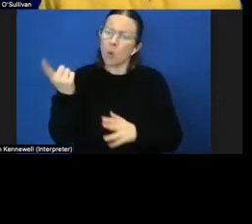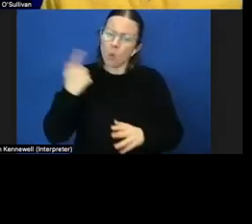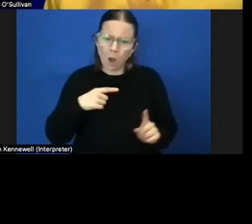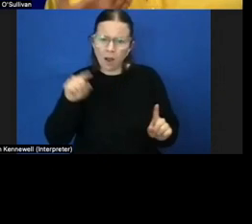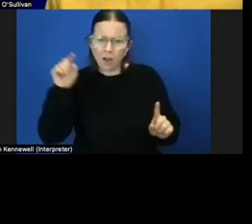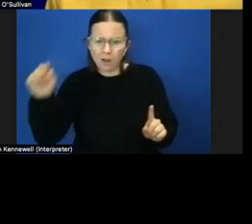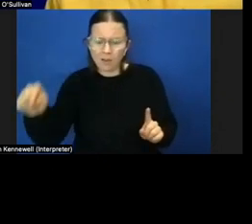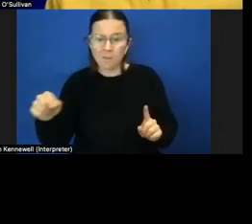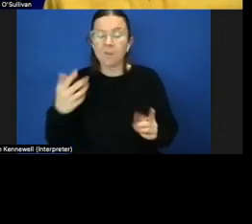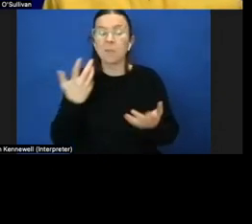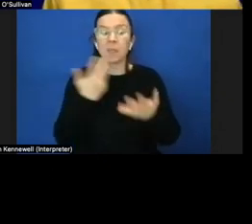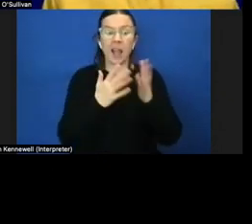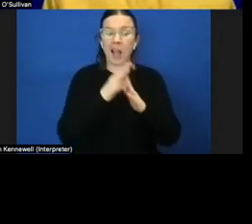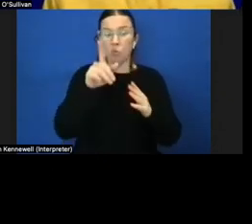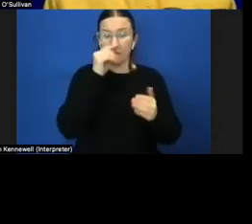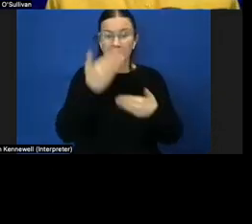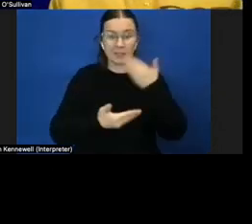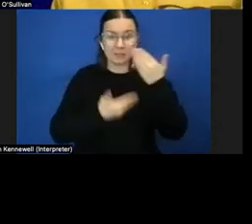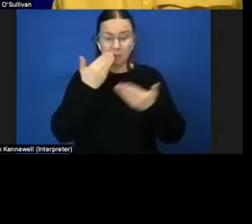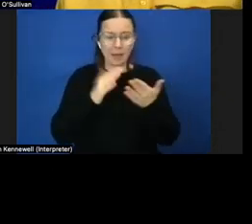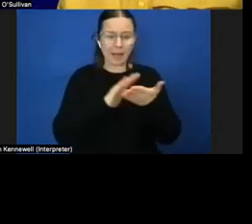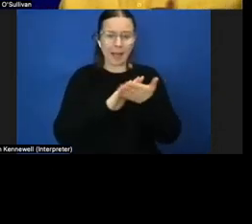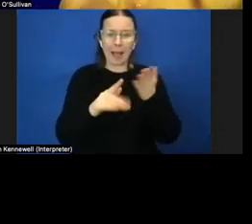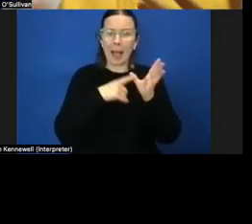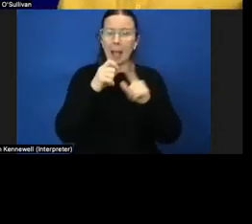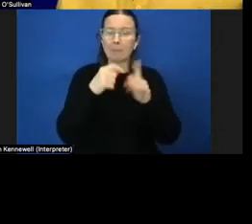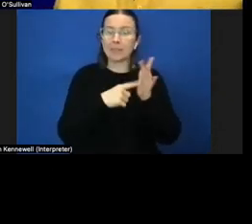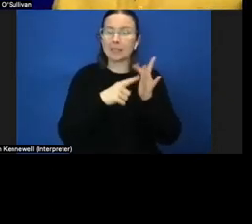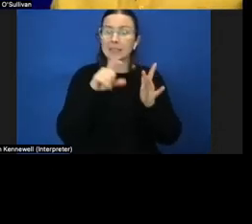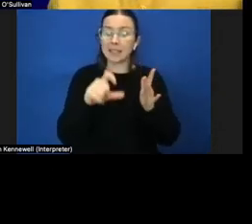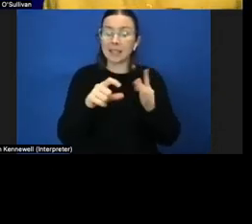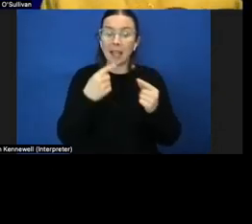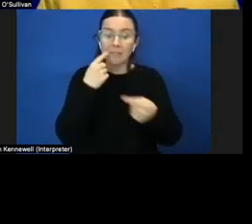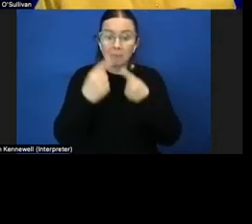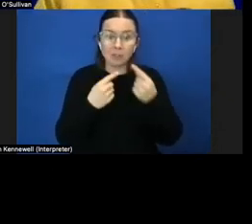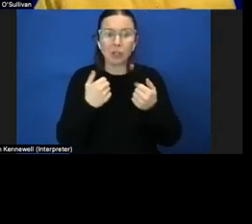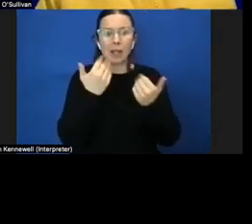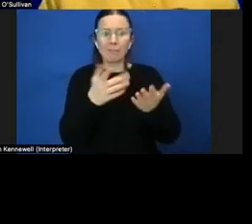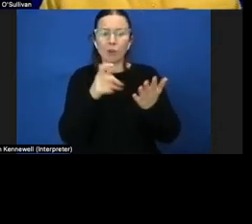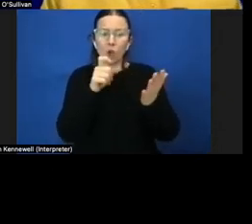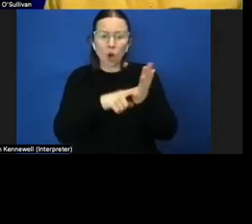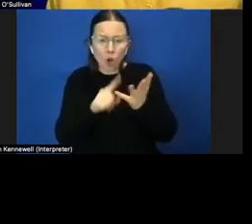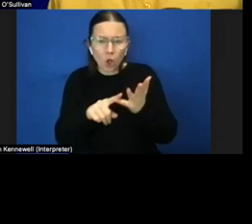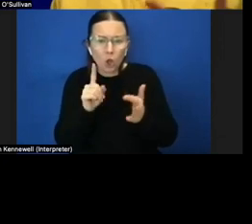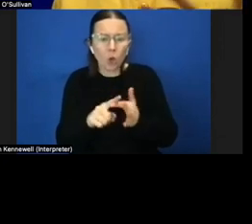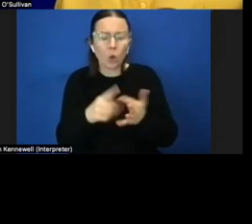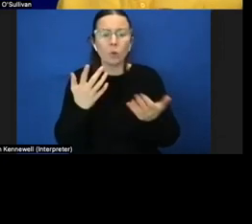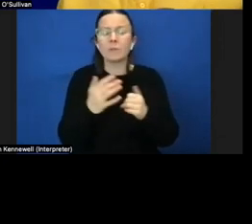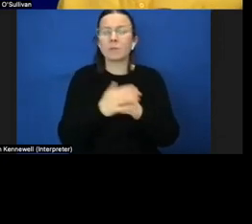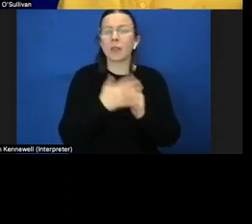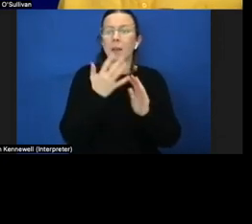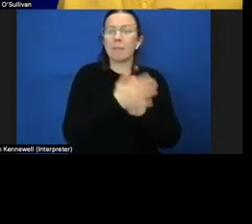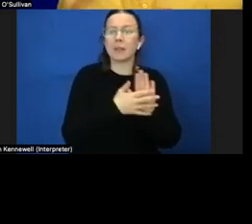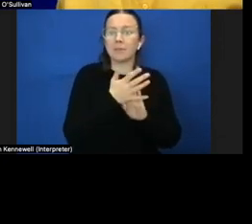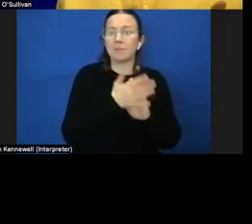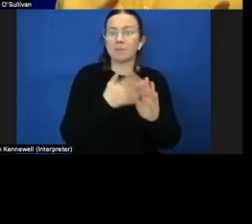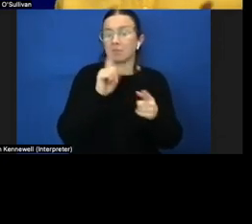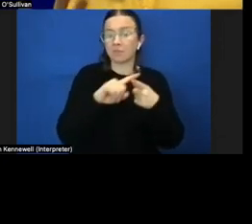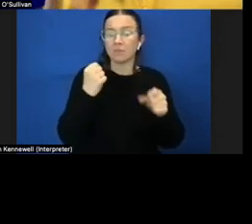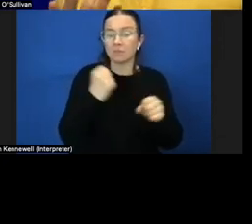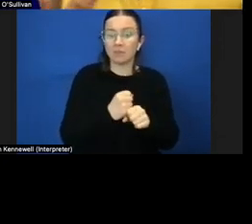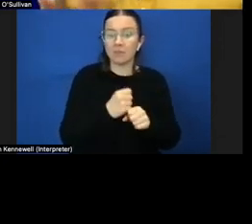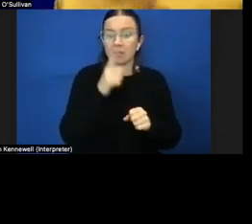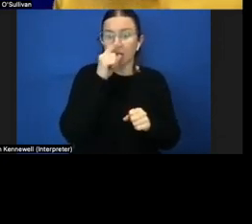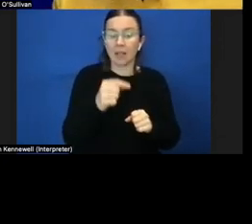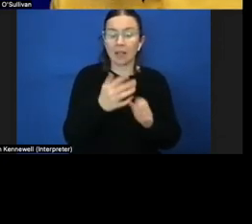some consistent haptic communication um giving a haptic clue um so somebody could for example sign